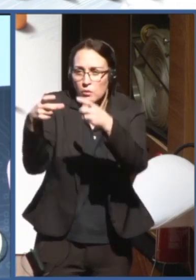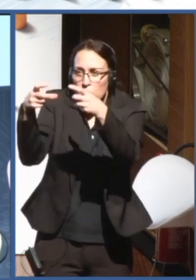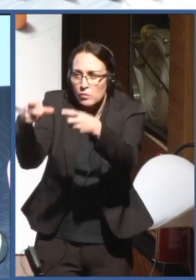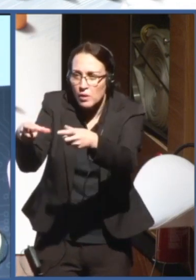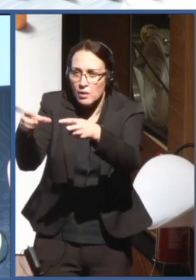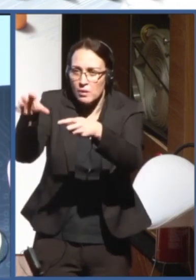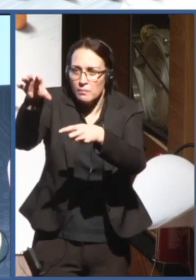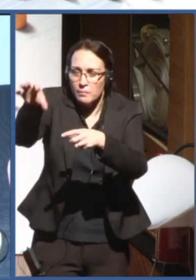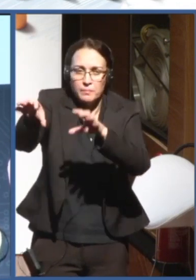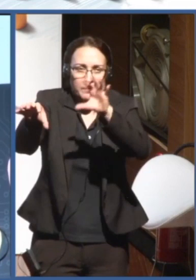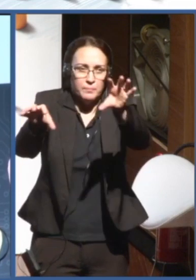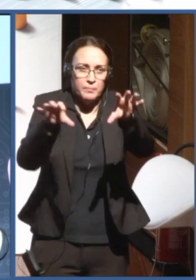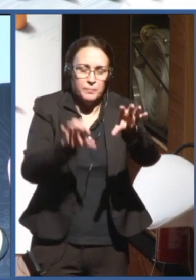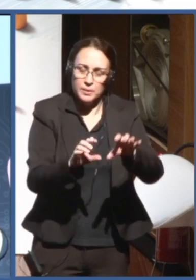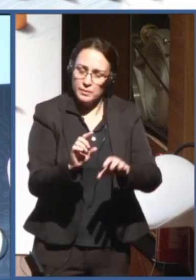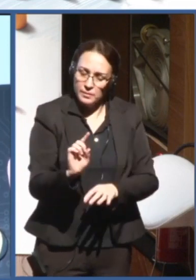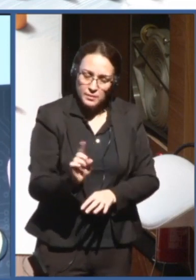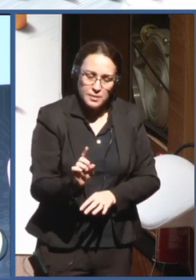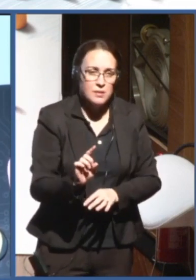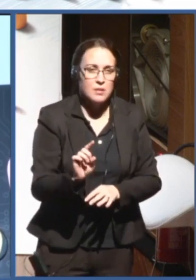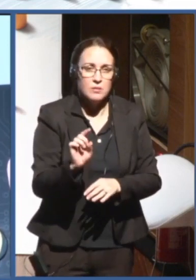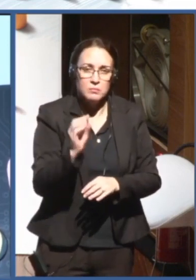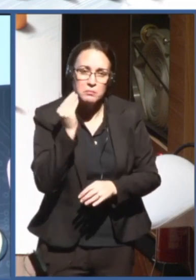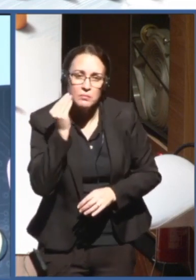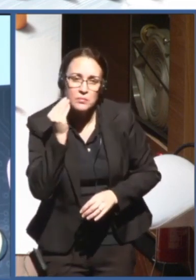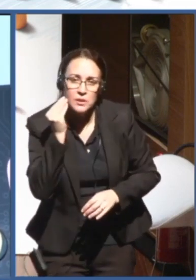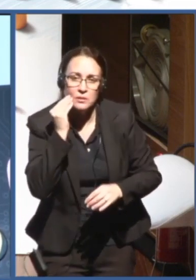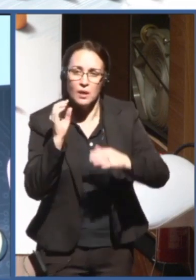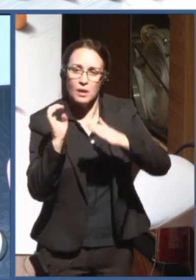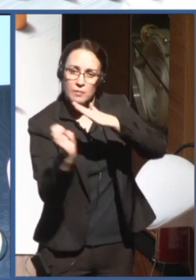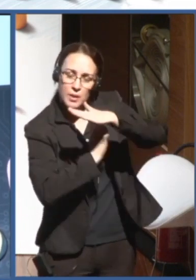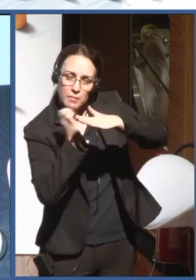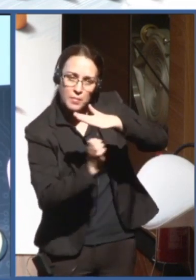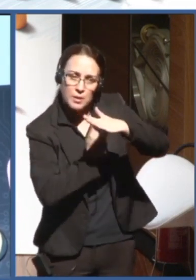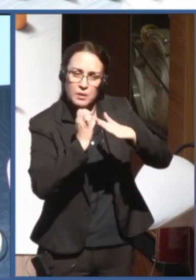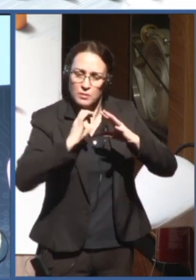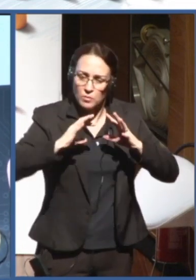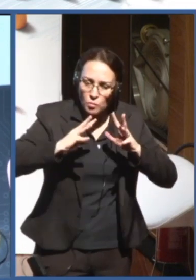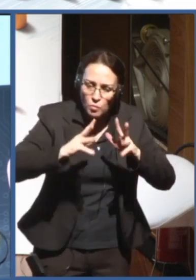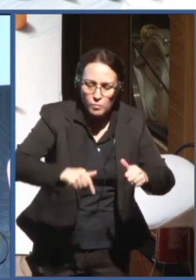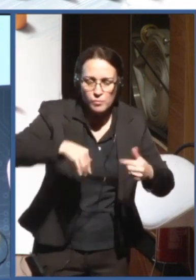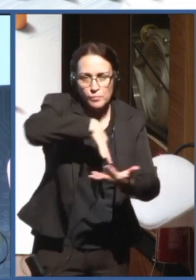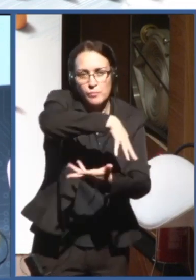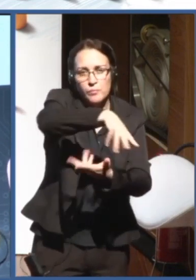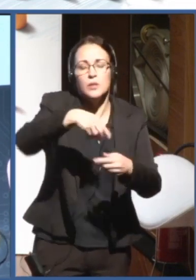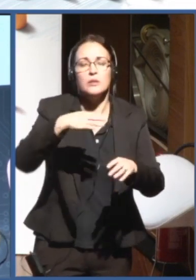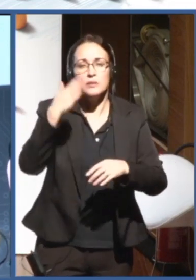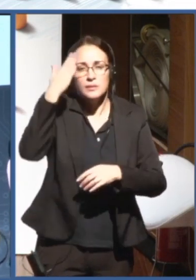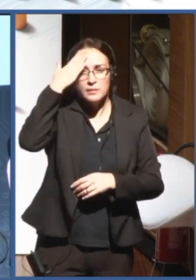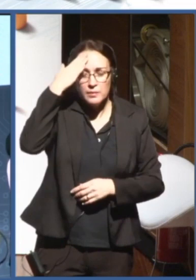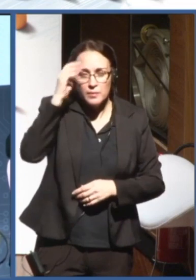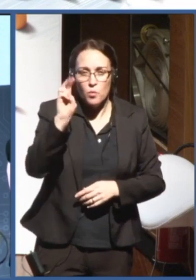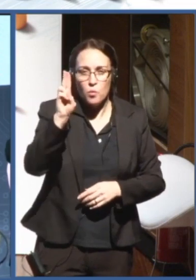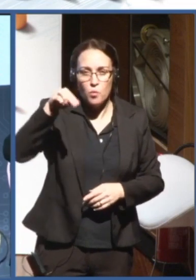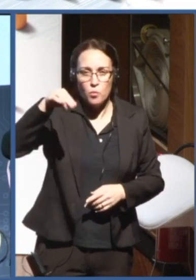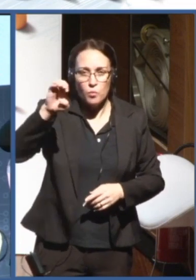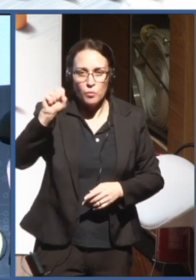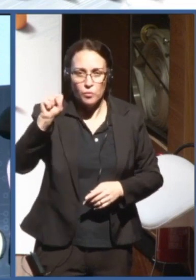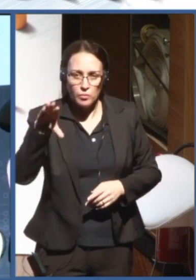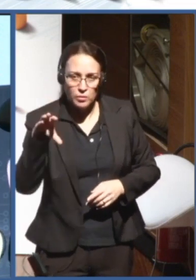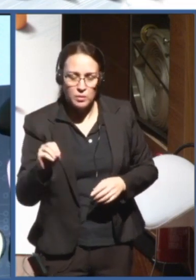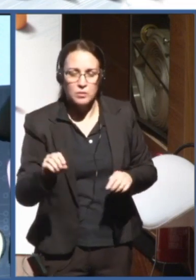organizations all over the world, because I see, we know that UNESCO and also other international organizations, like the OECD,